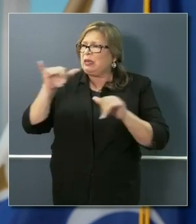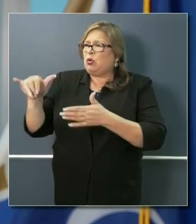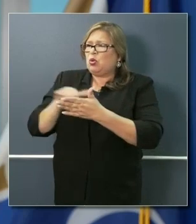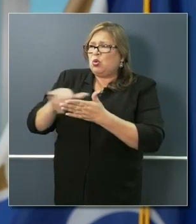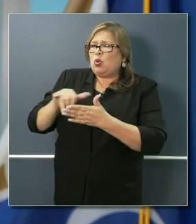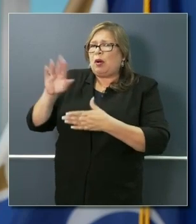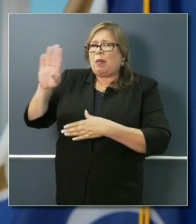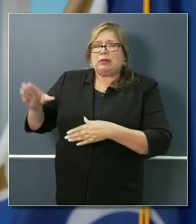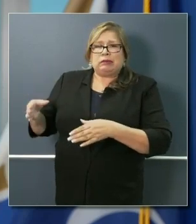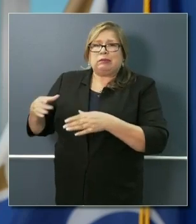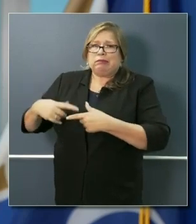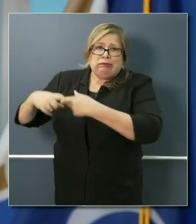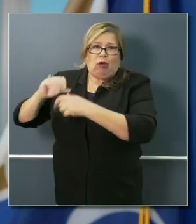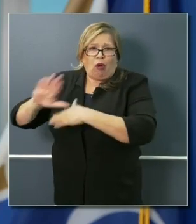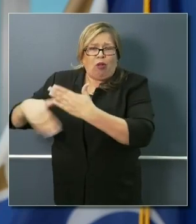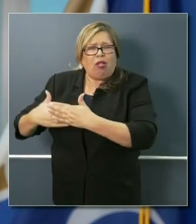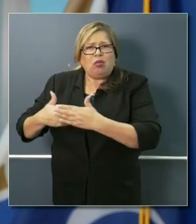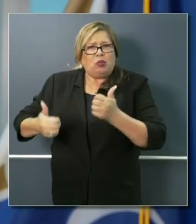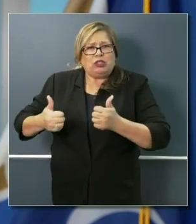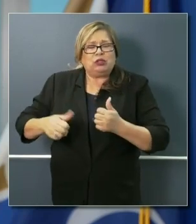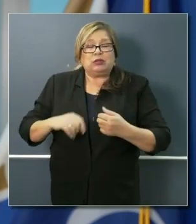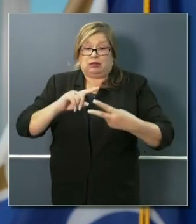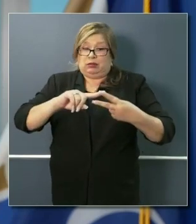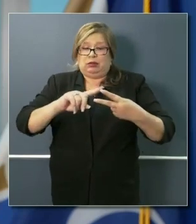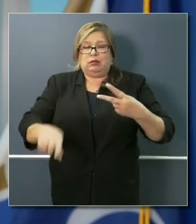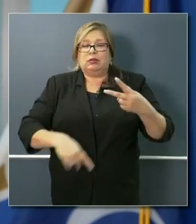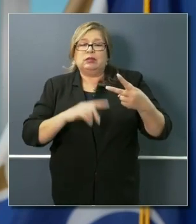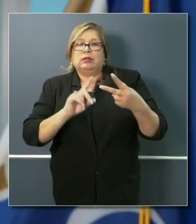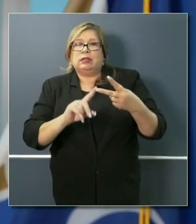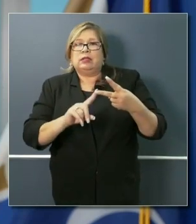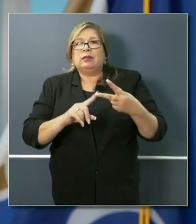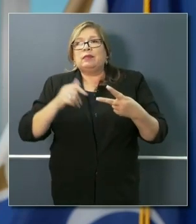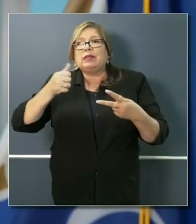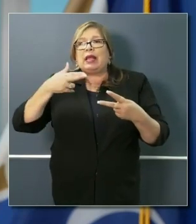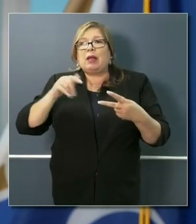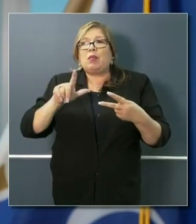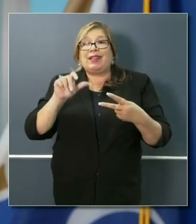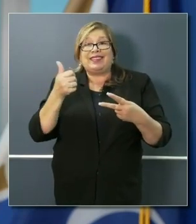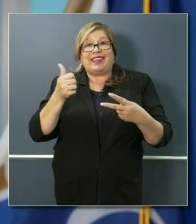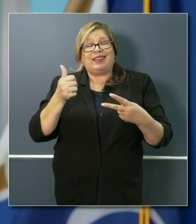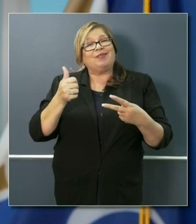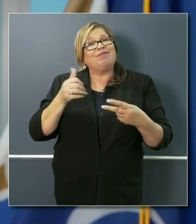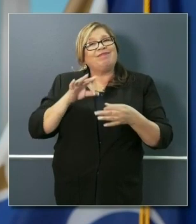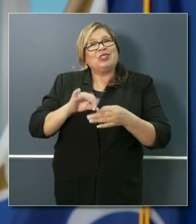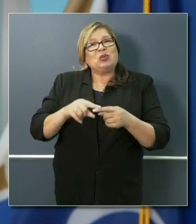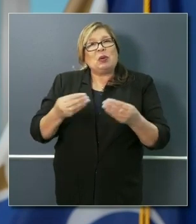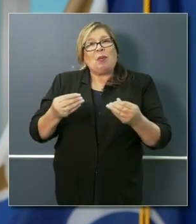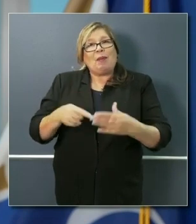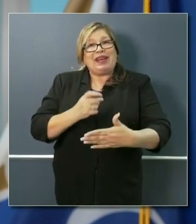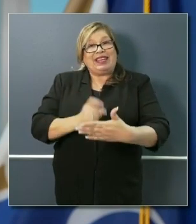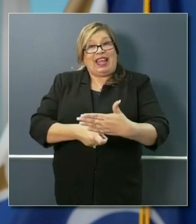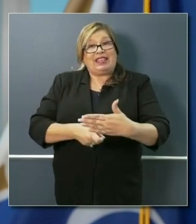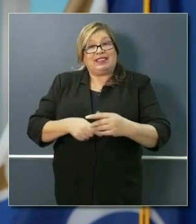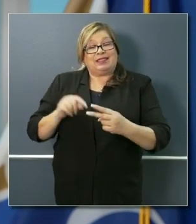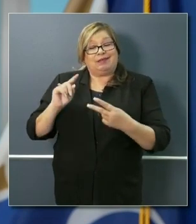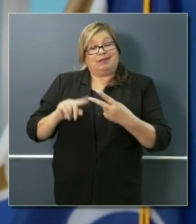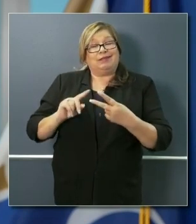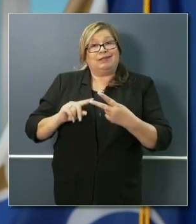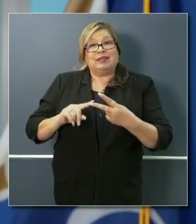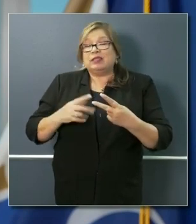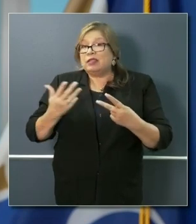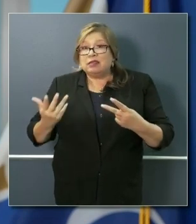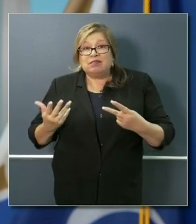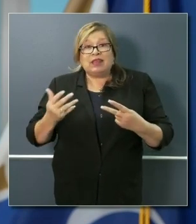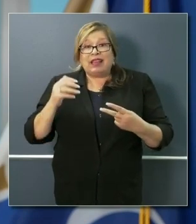The other question I just have really quickly is April 10th is coming. What the second half of property taxes do? Is there any suggestion that